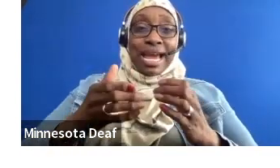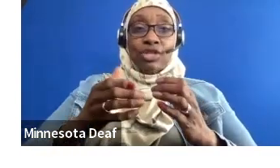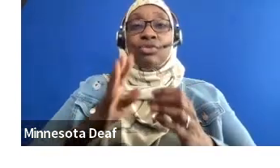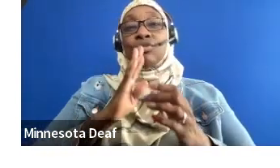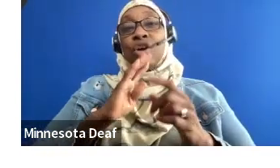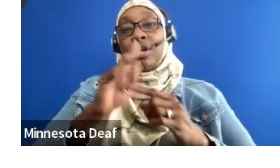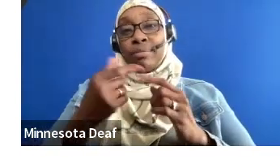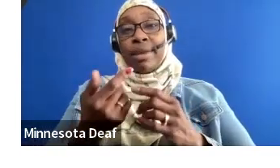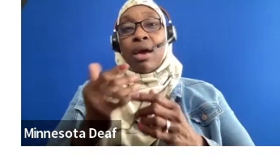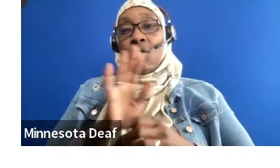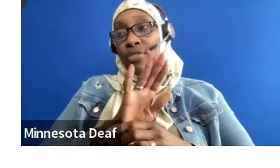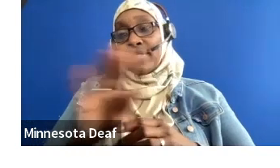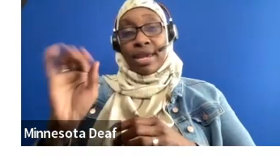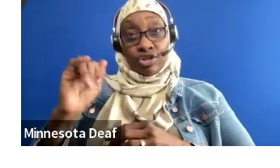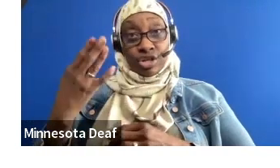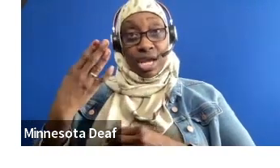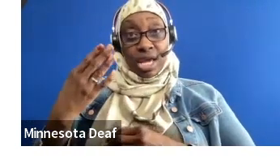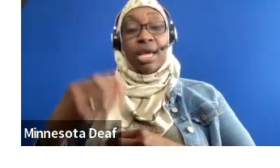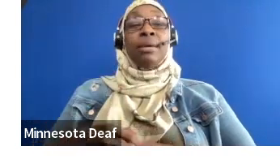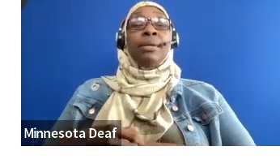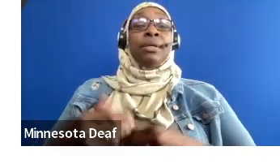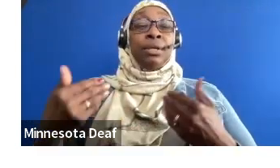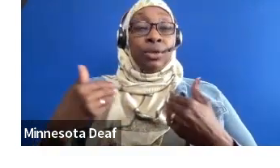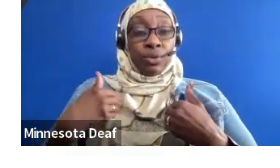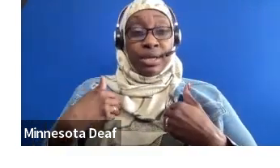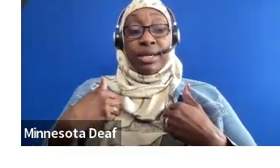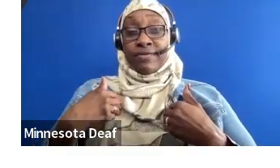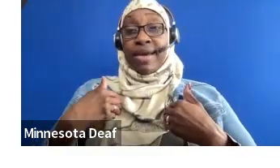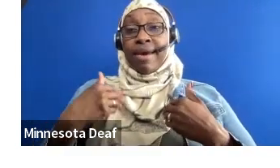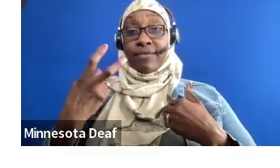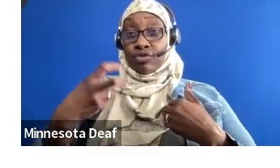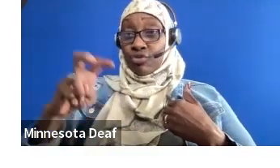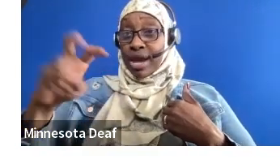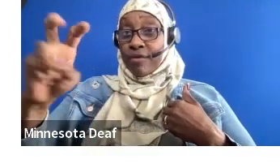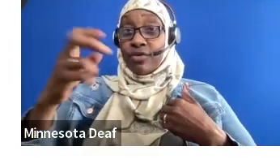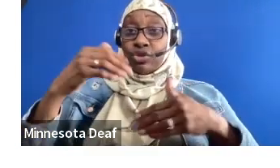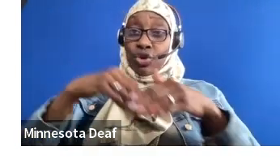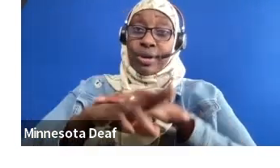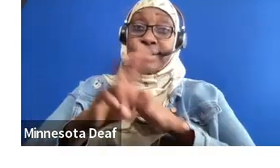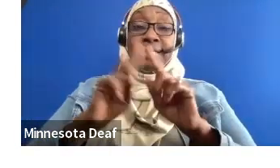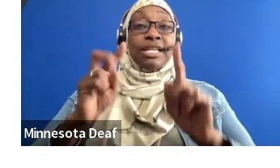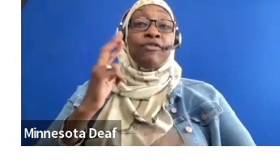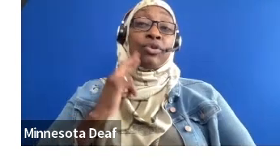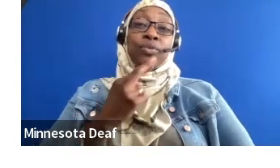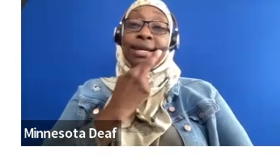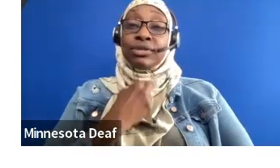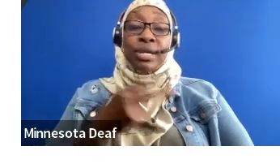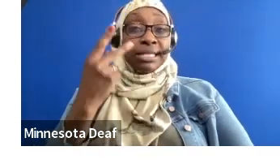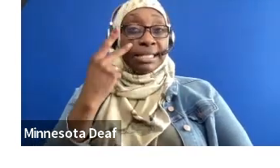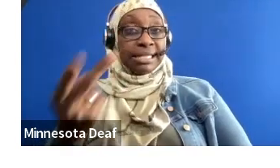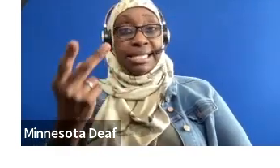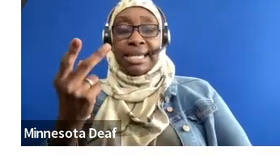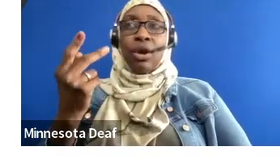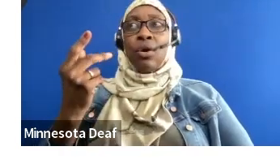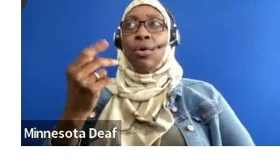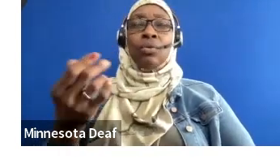We've had folks been able to go into different restaurants or stores and just kind of see, like, what would it be like, right, if I had, like, a job as a